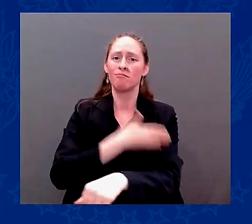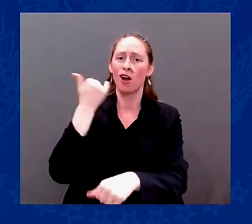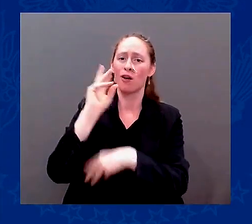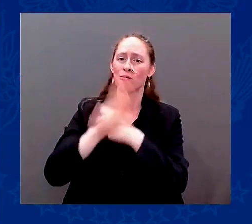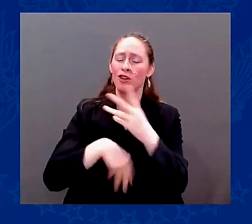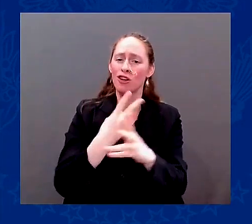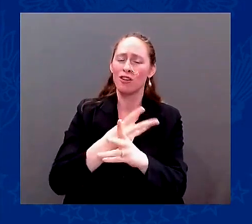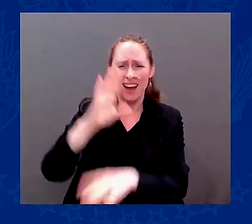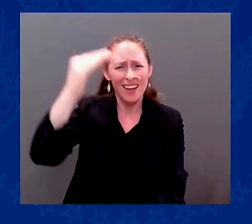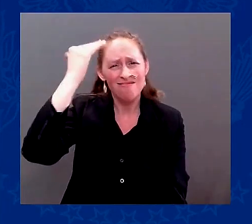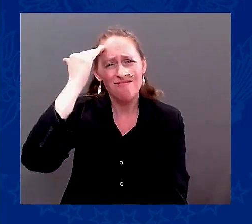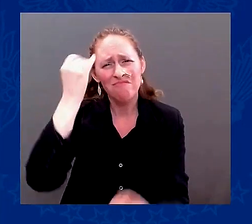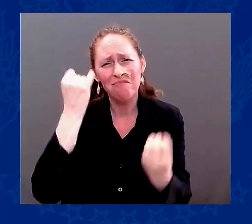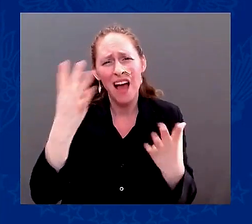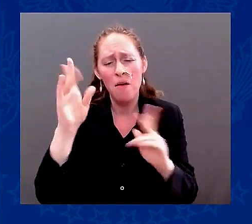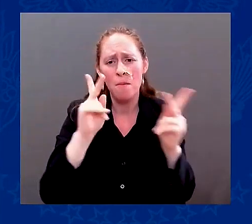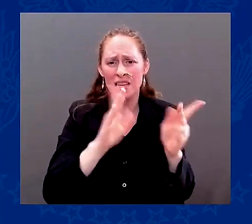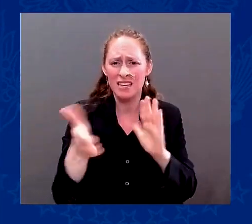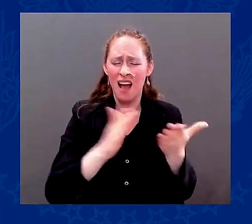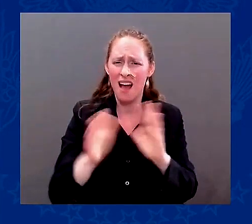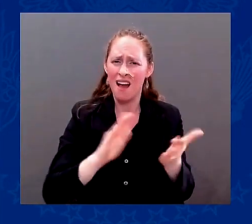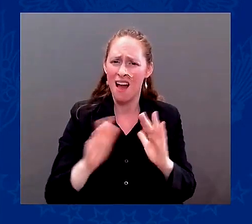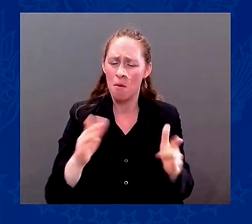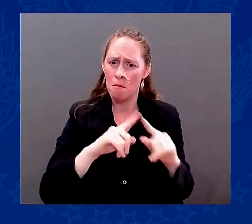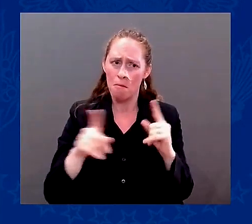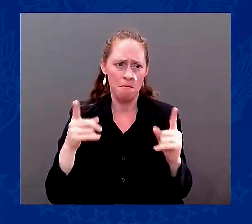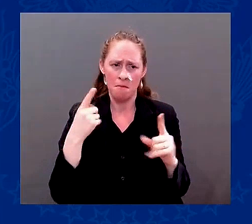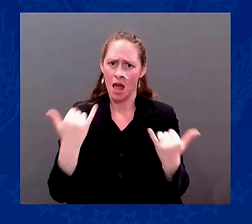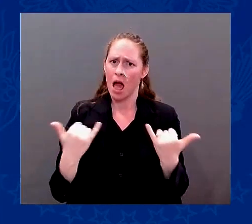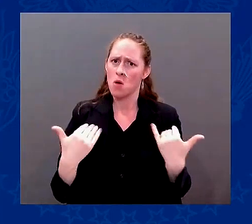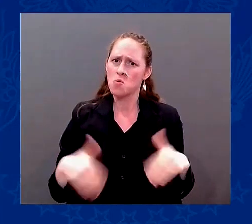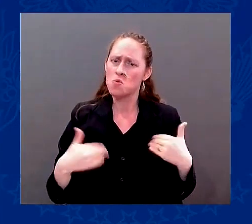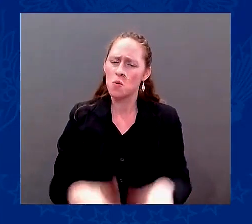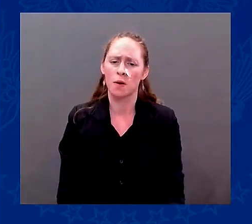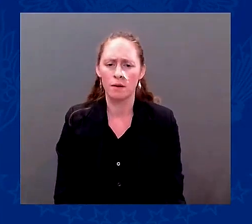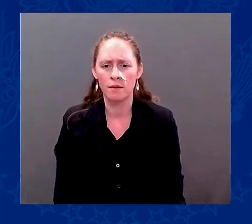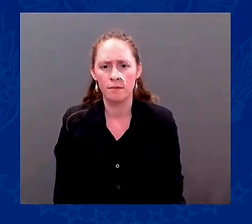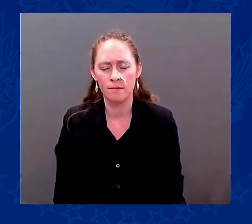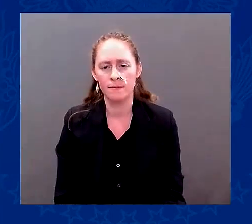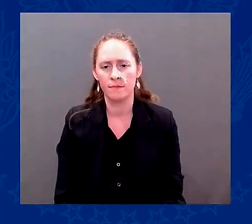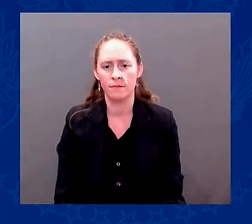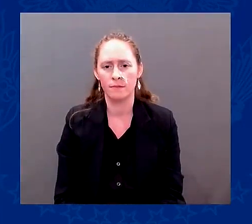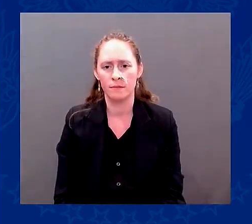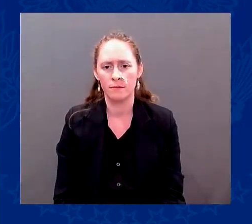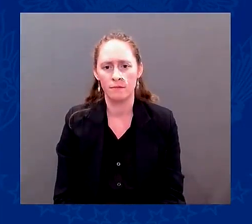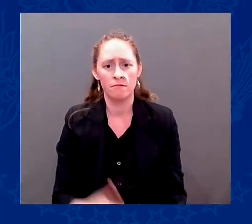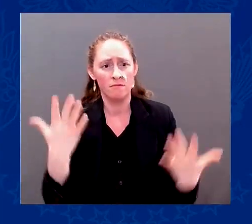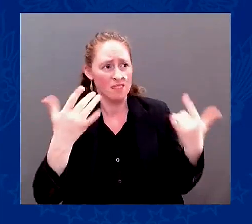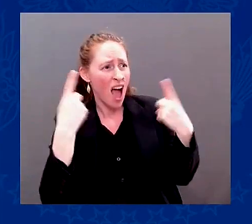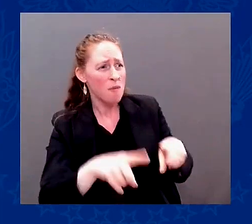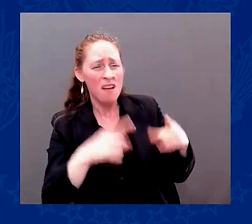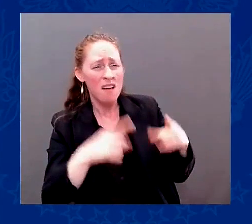is a time when things are shifting. There's going to be a new world order out there. And we've got to lead it. We've got to unite the rest of the free